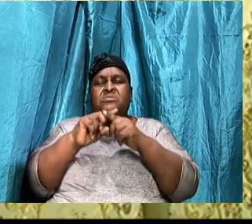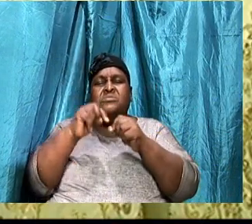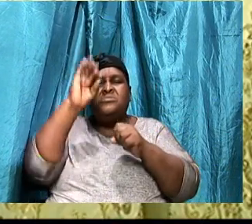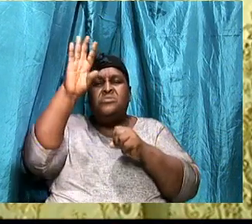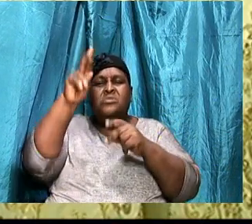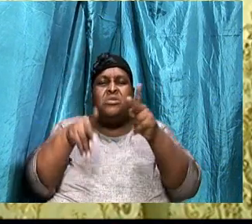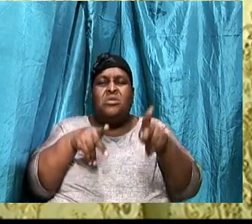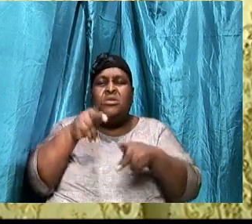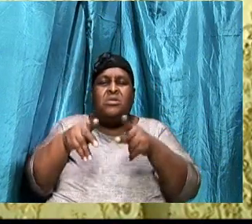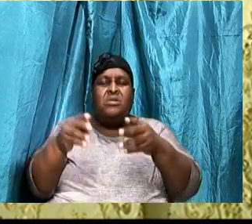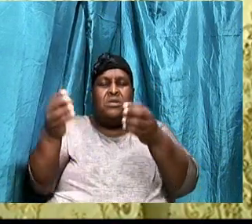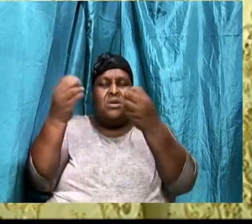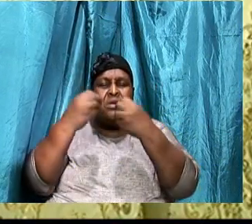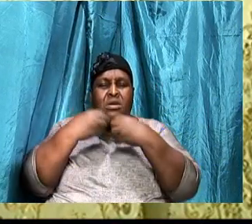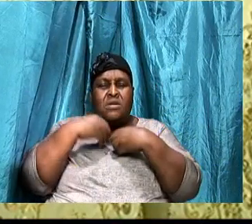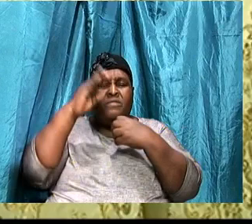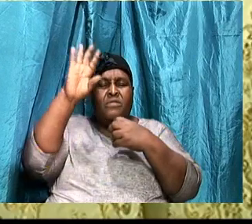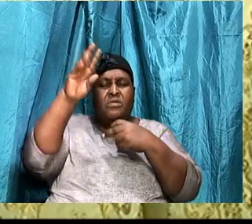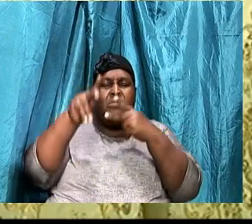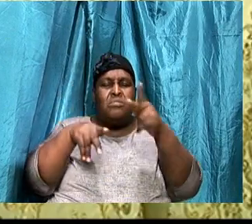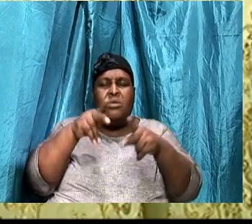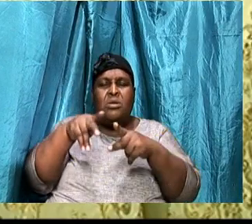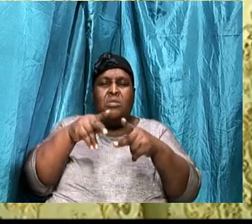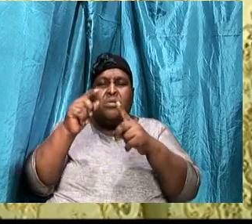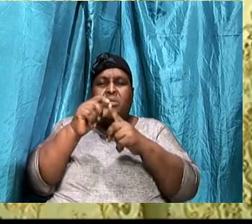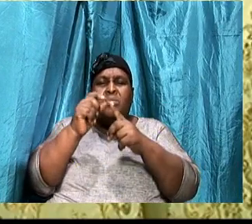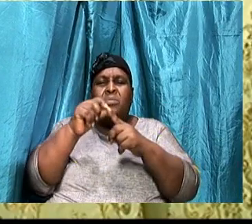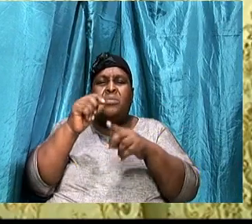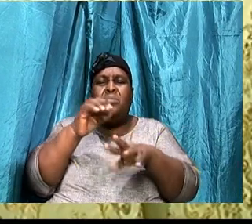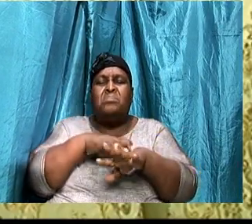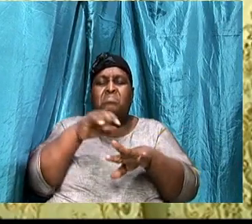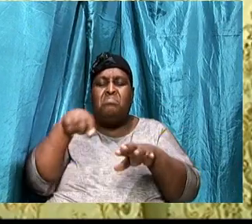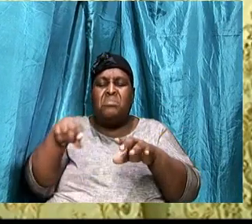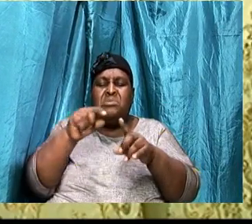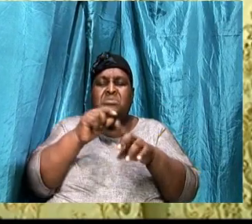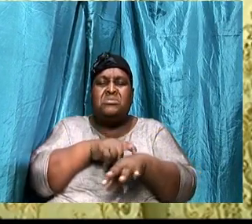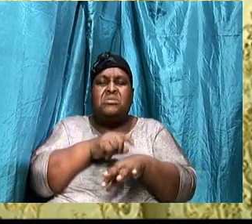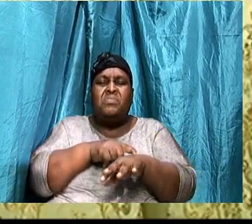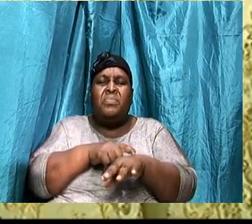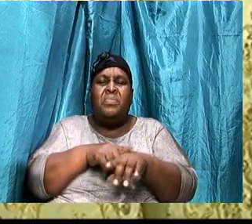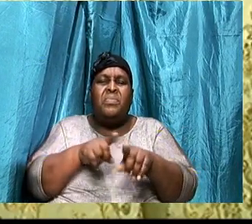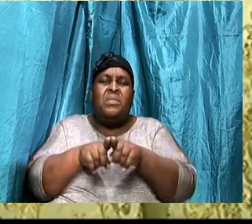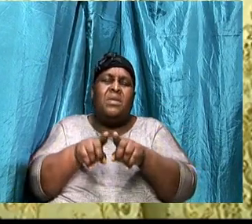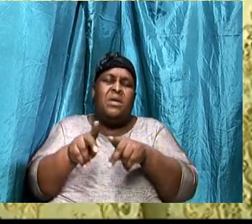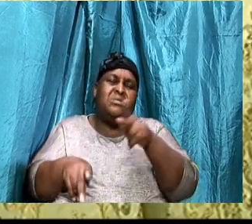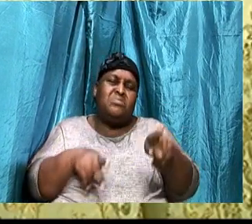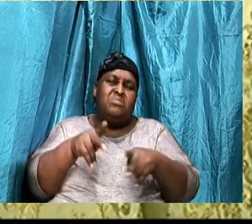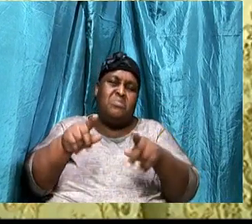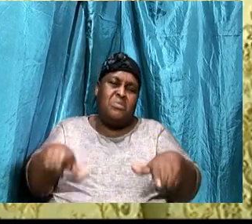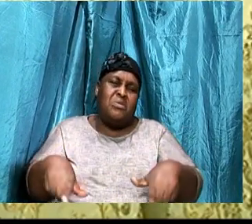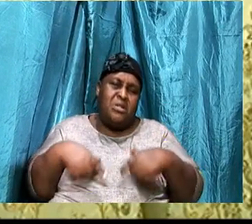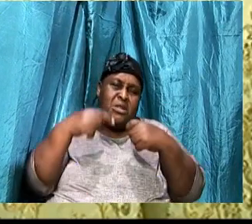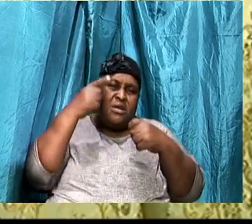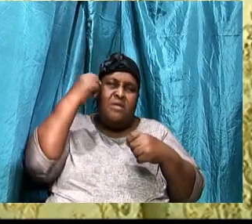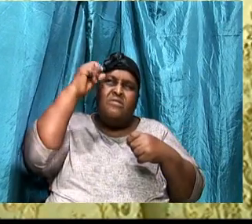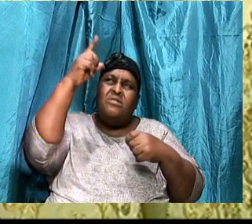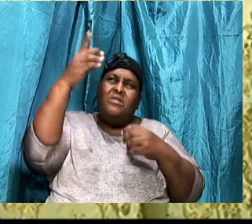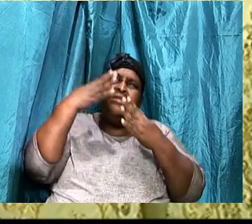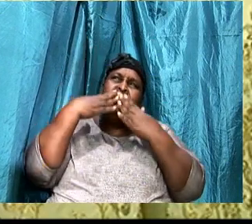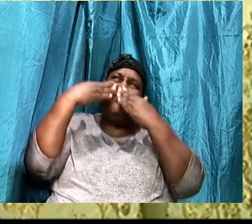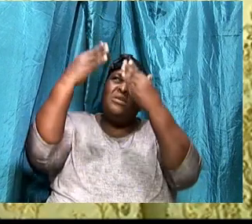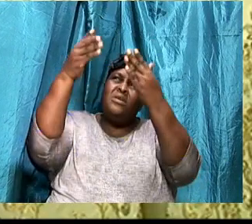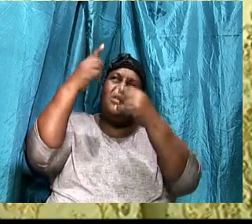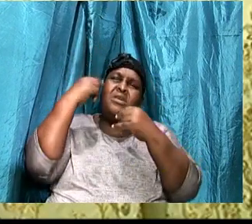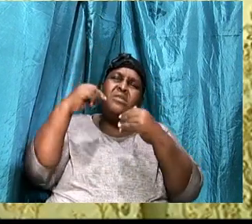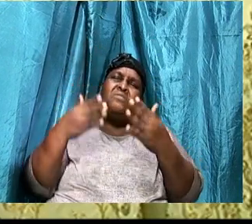give your people a word in this time. Lord, because as a people we must live for you. We thank you for what will